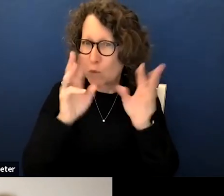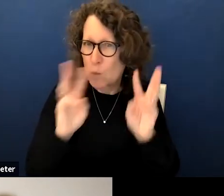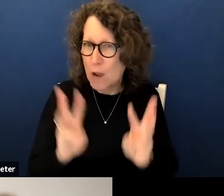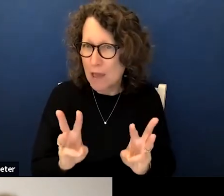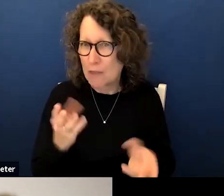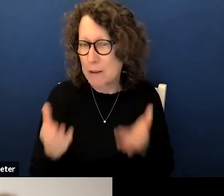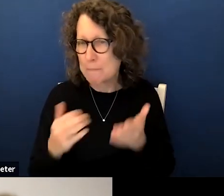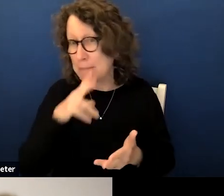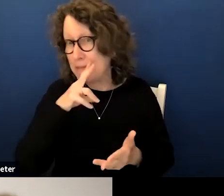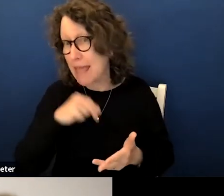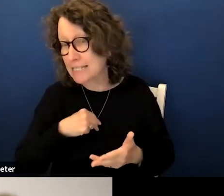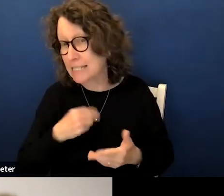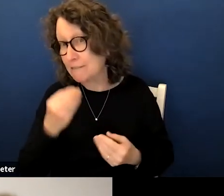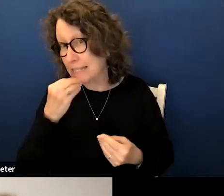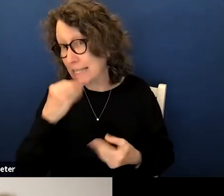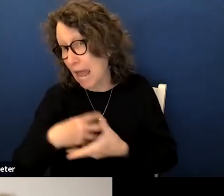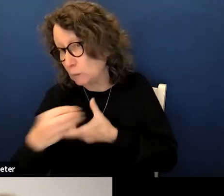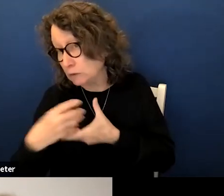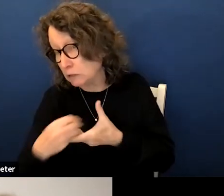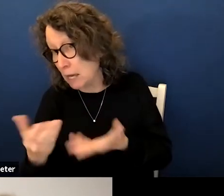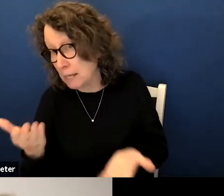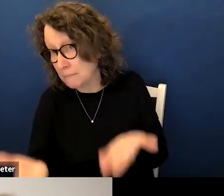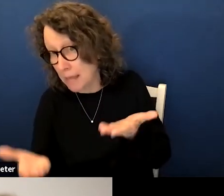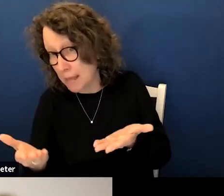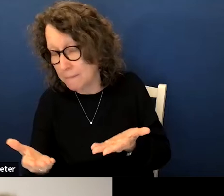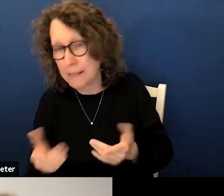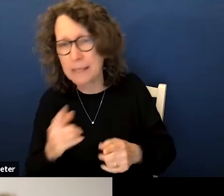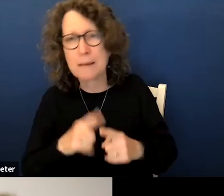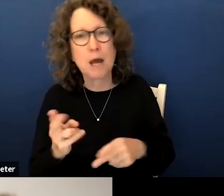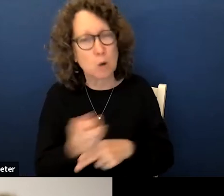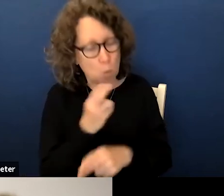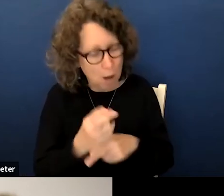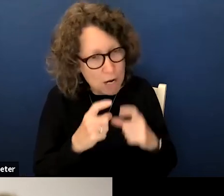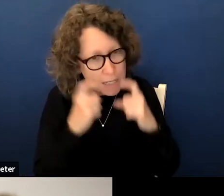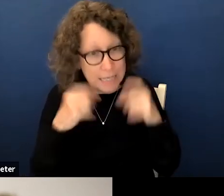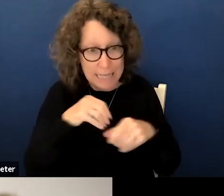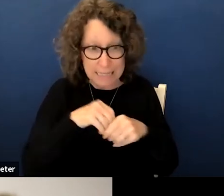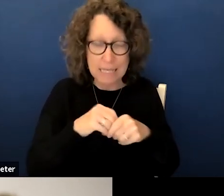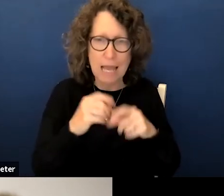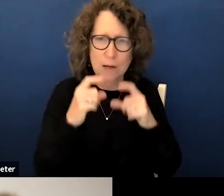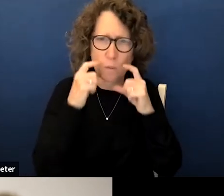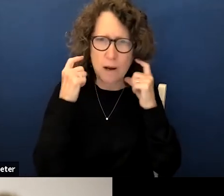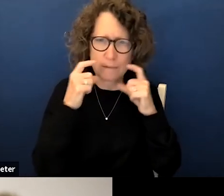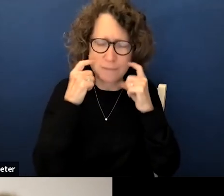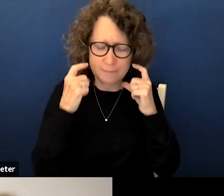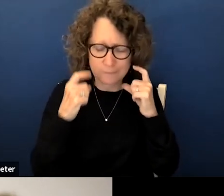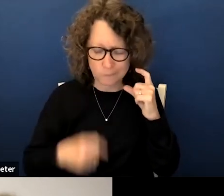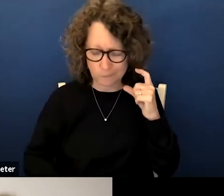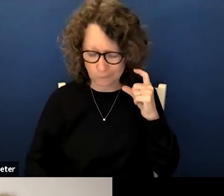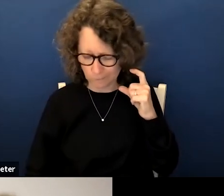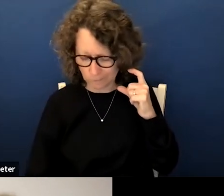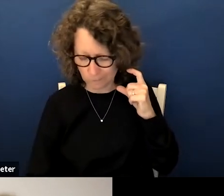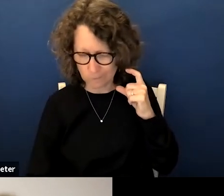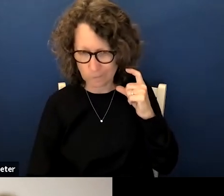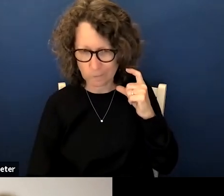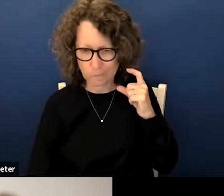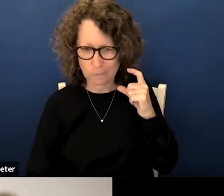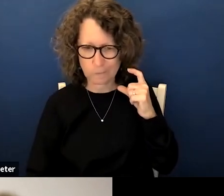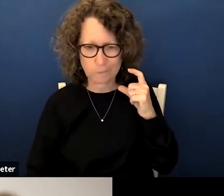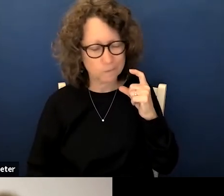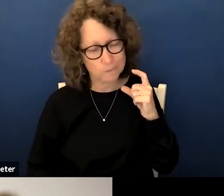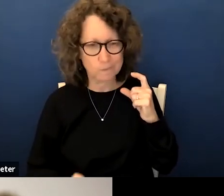we can do our Thanksgiving meals outside but wear your face masks indoors if you cannot